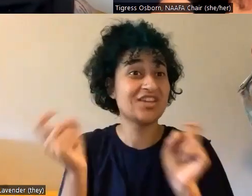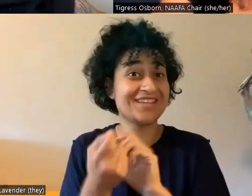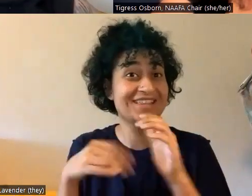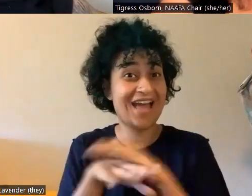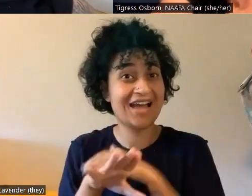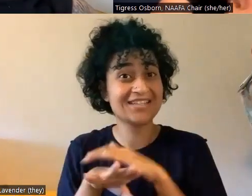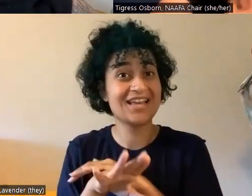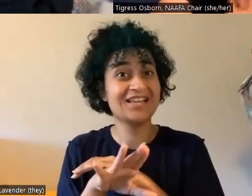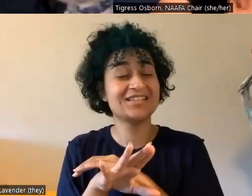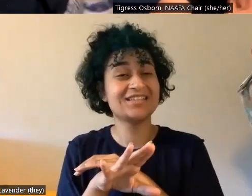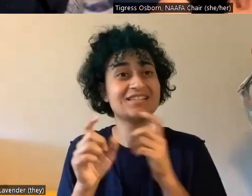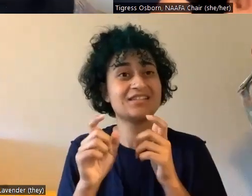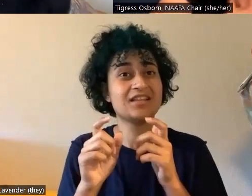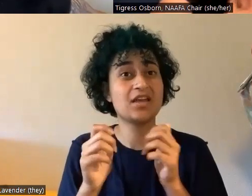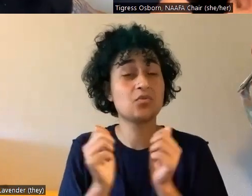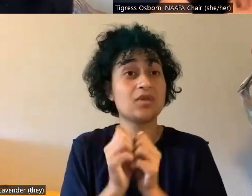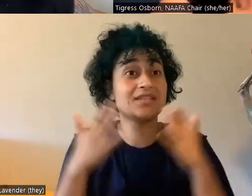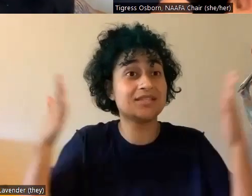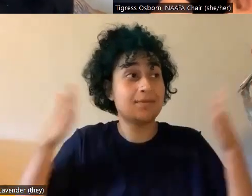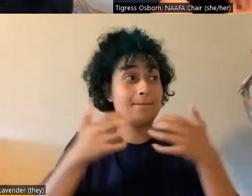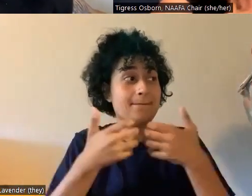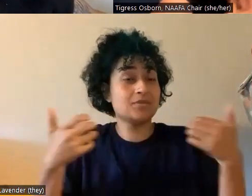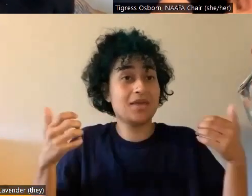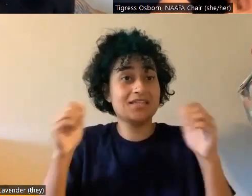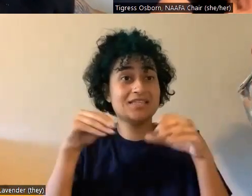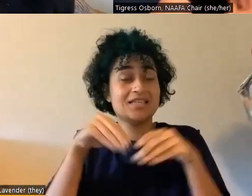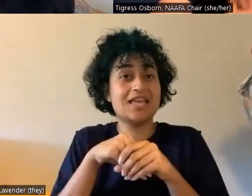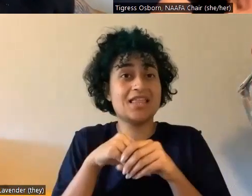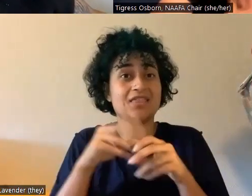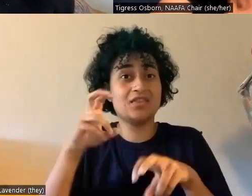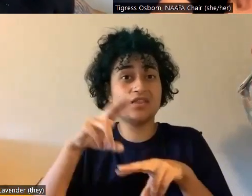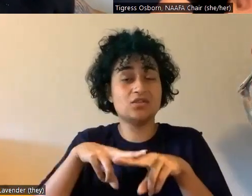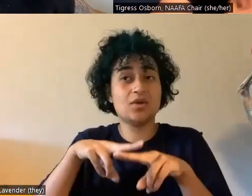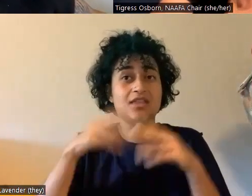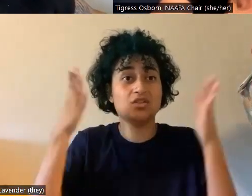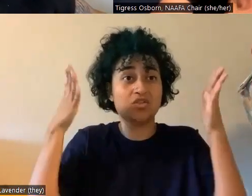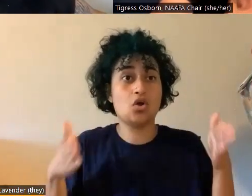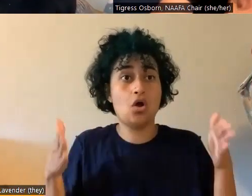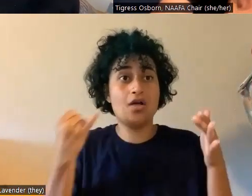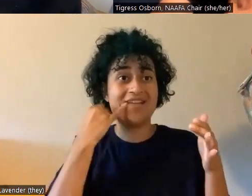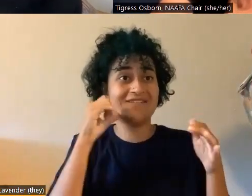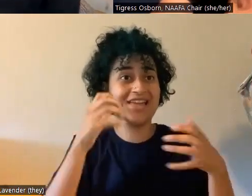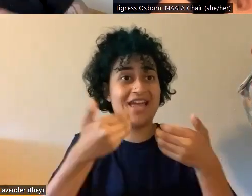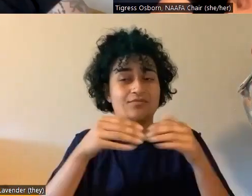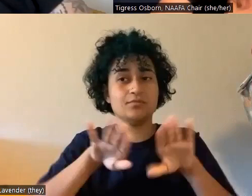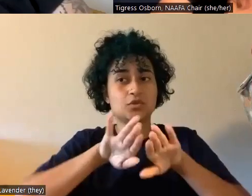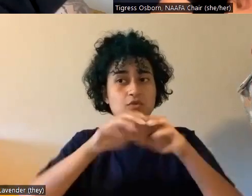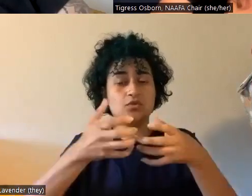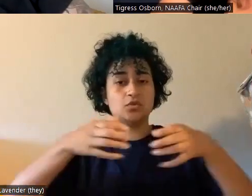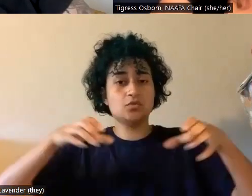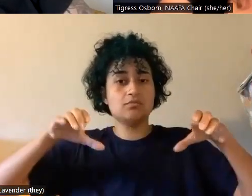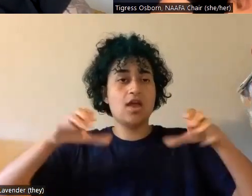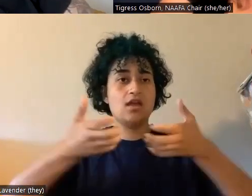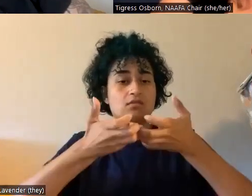in the toilet stall, right? If I can't spread in the appropriate amount I need to spread, I can't get that thing out. Um,